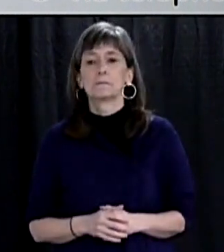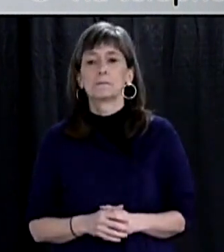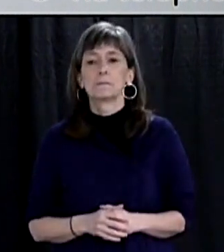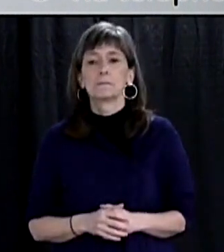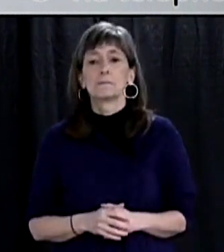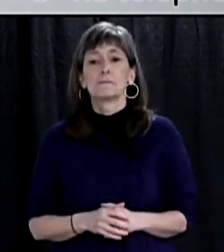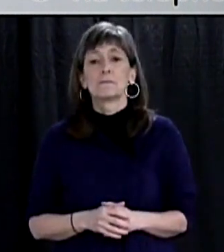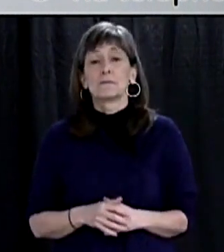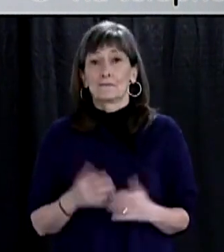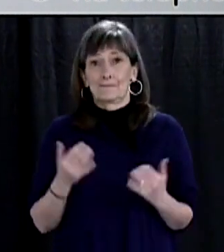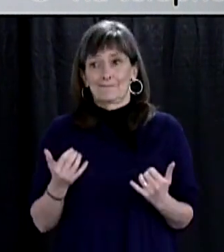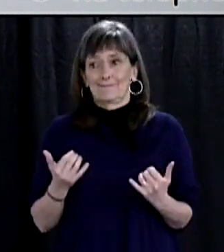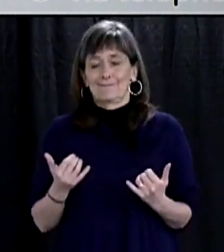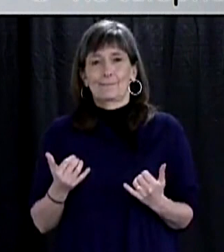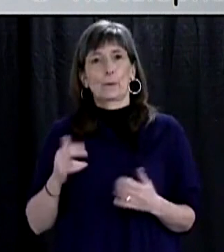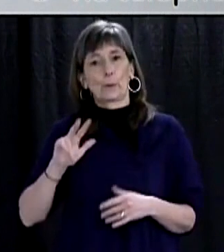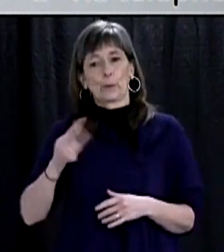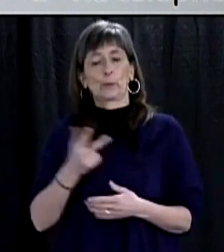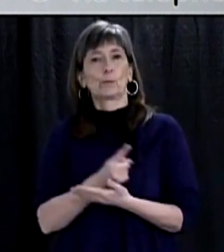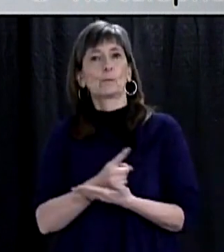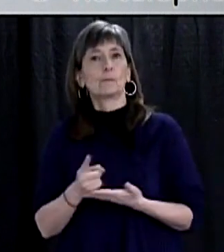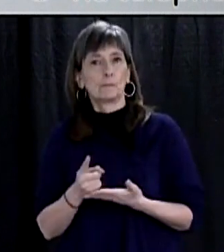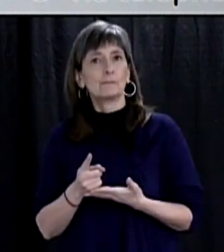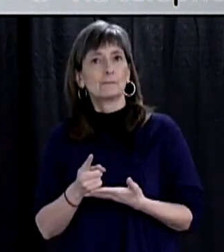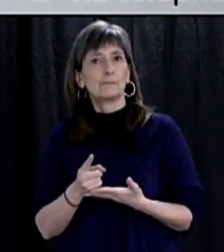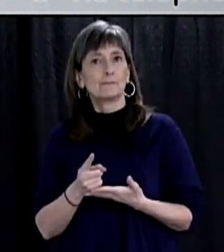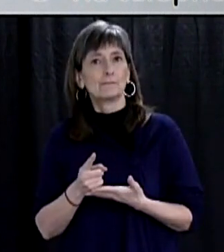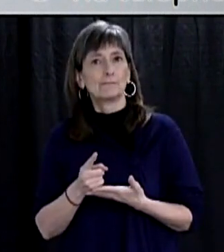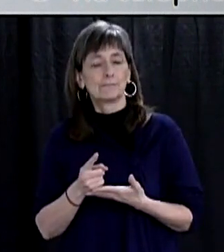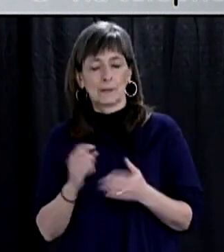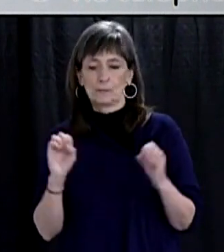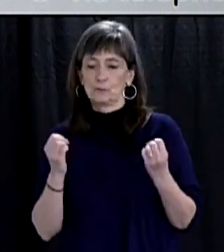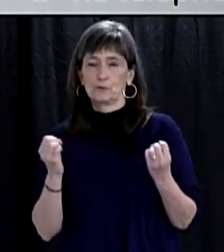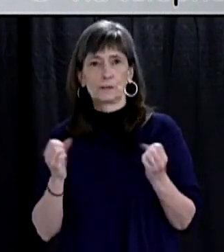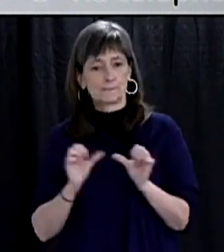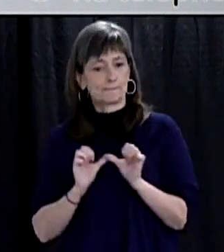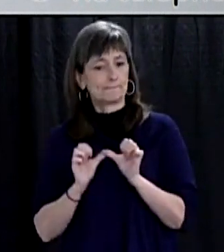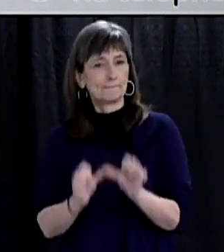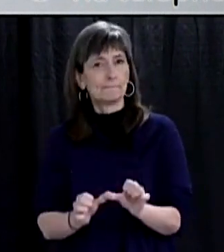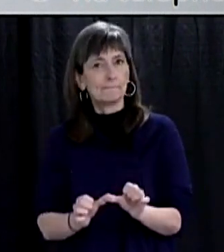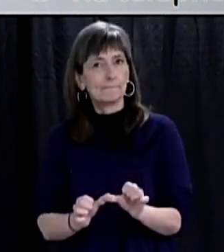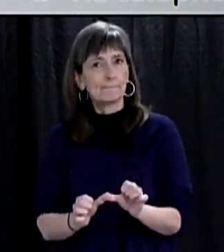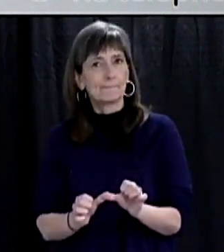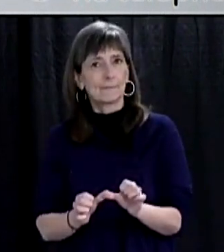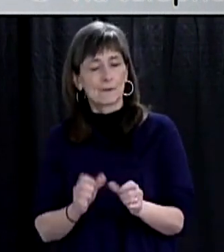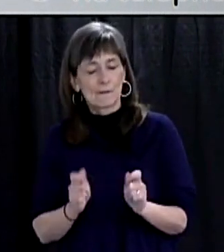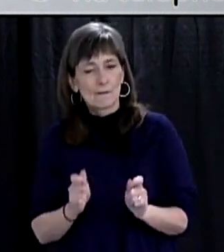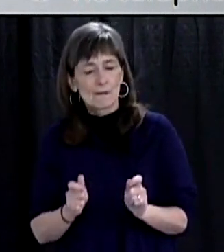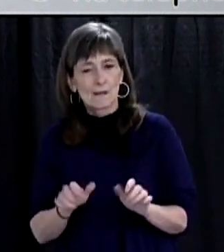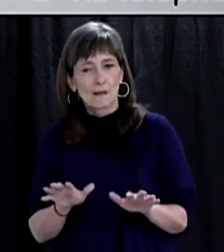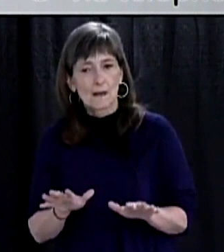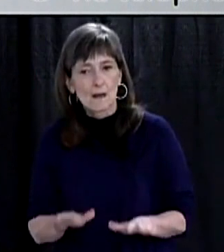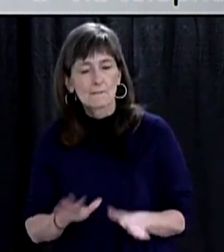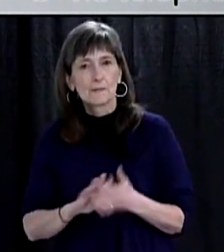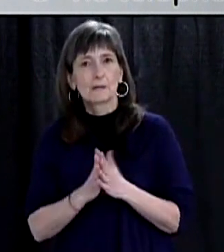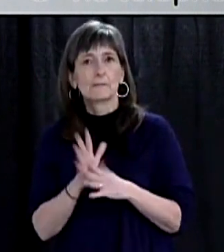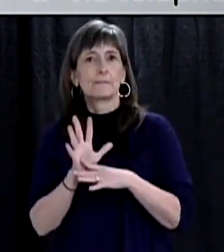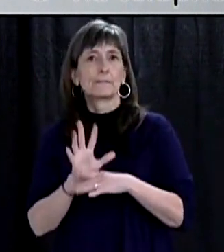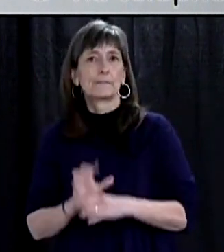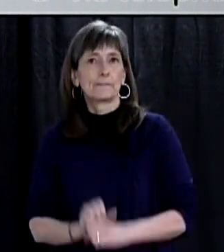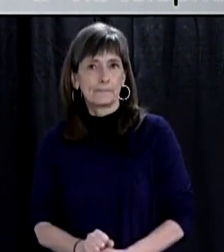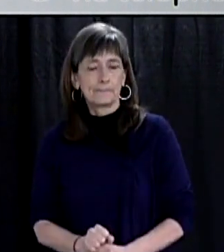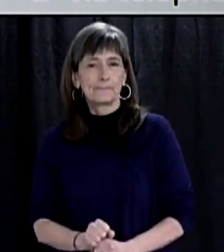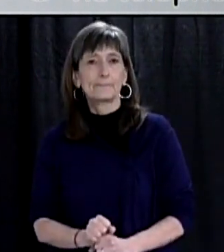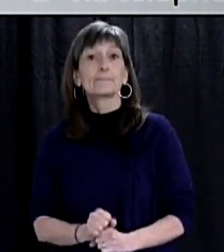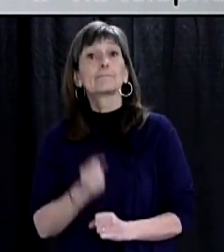week three of the COVID-19 public health emergency and continue to adapt to this new norm, please rest assured that